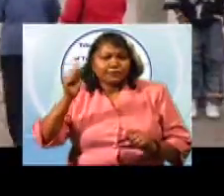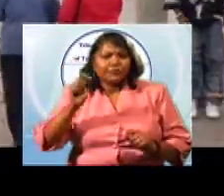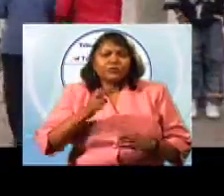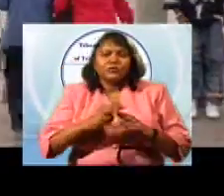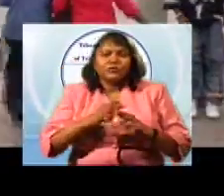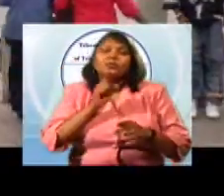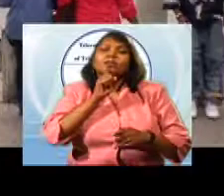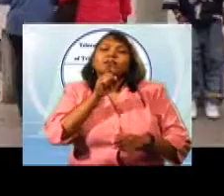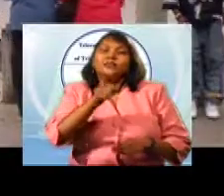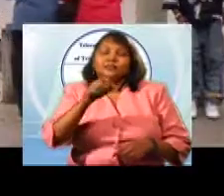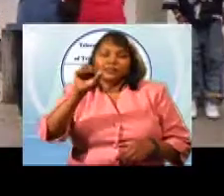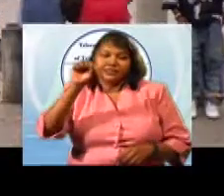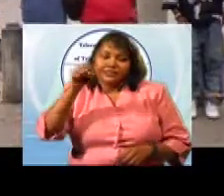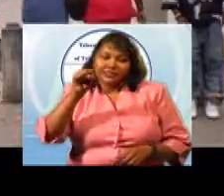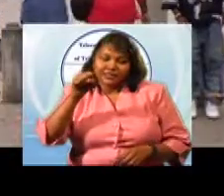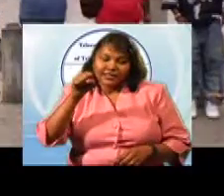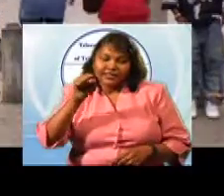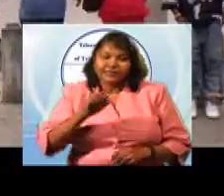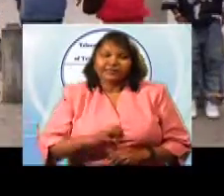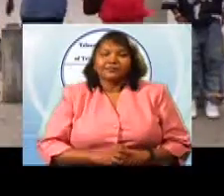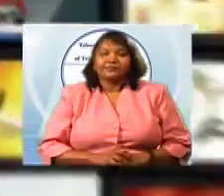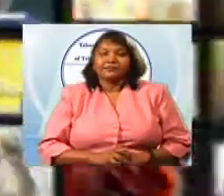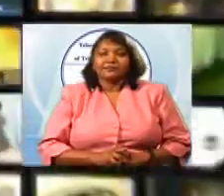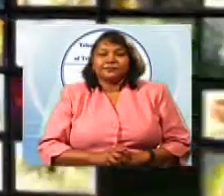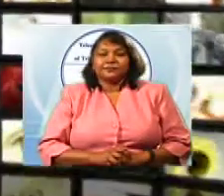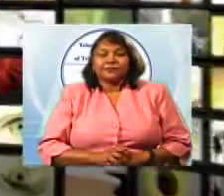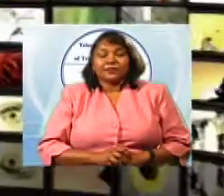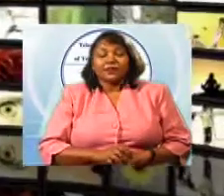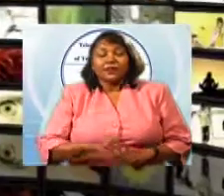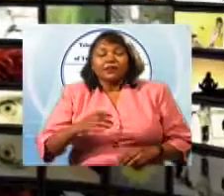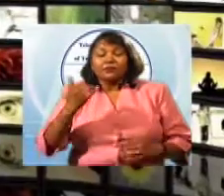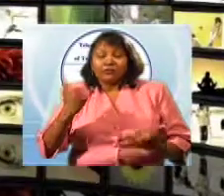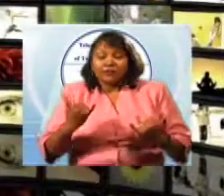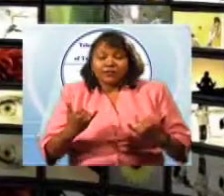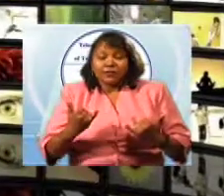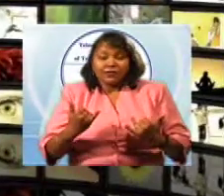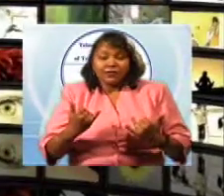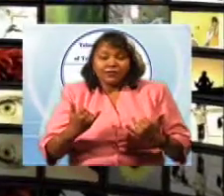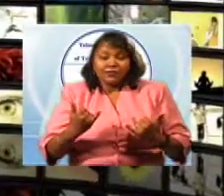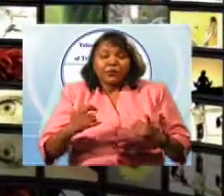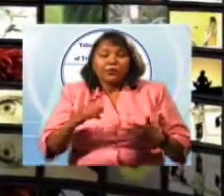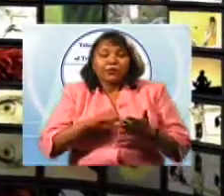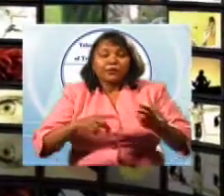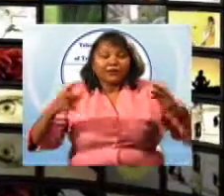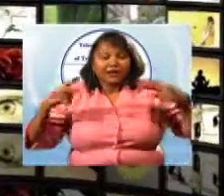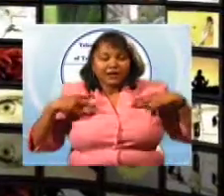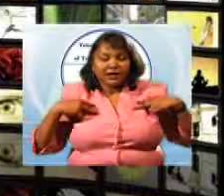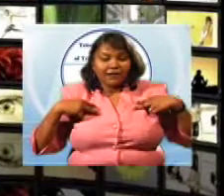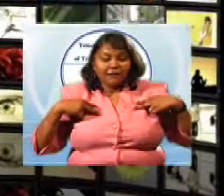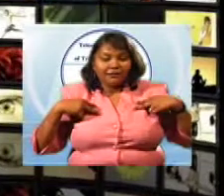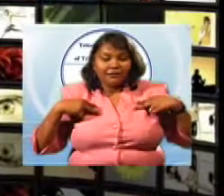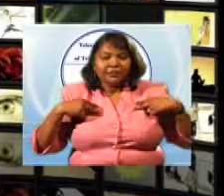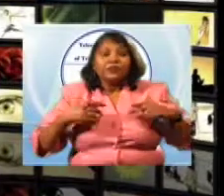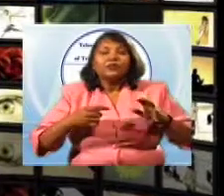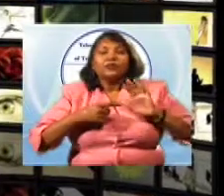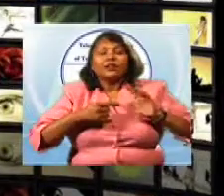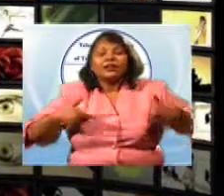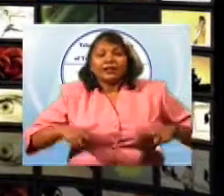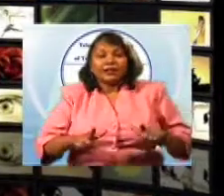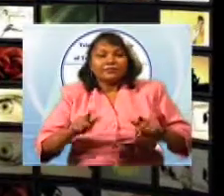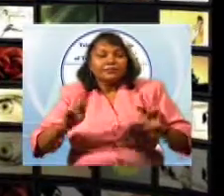and Tobago? The short answer is yes. The current commercial model claims to offer listeners what they want to hear,